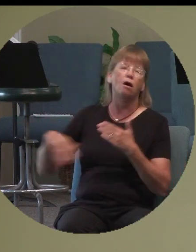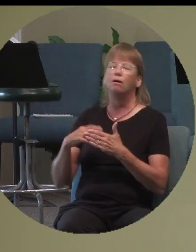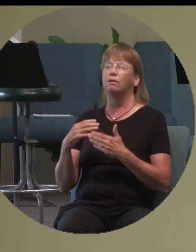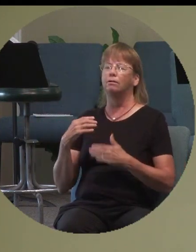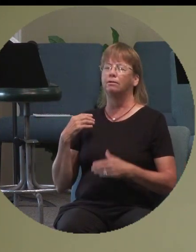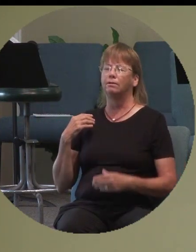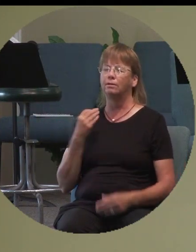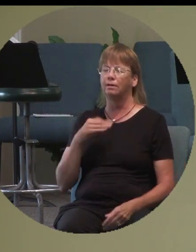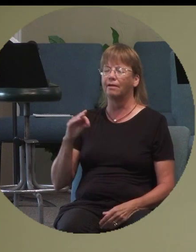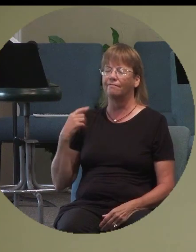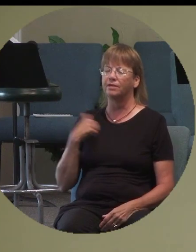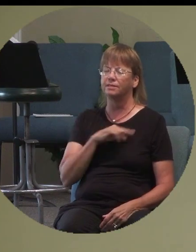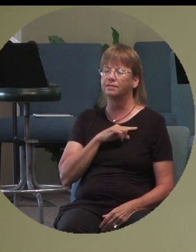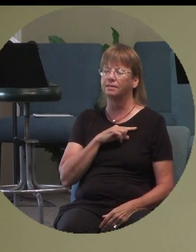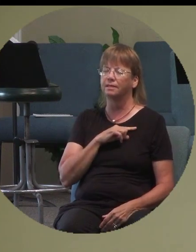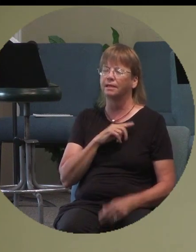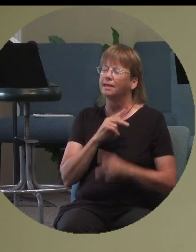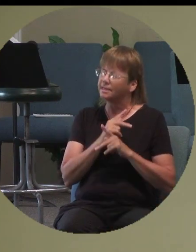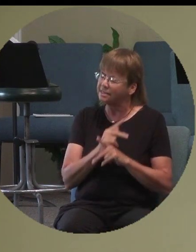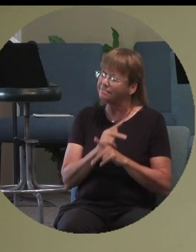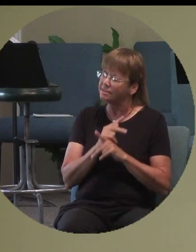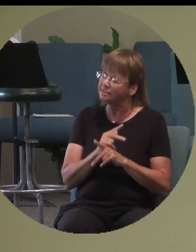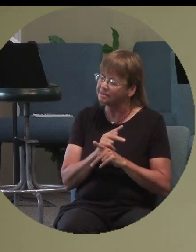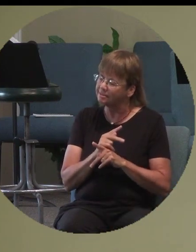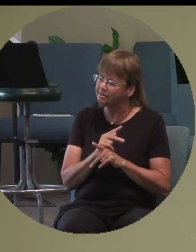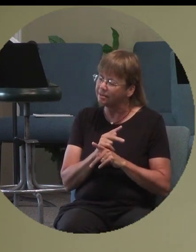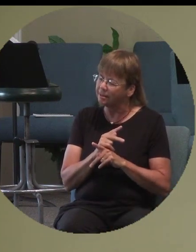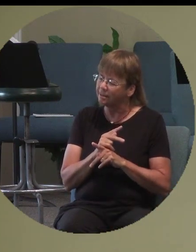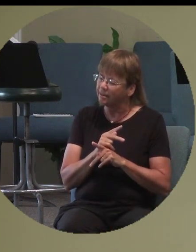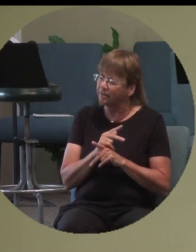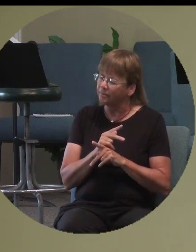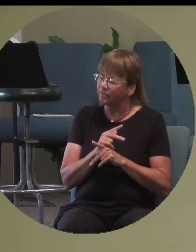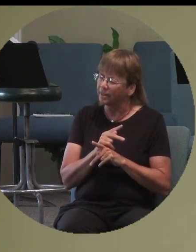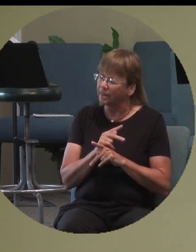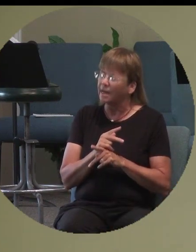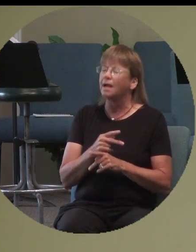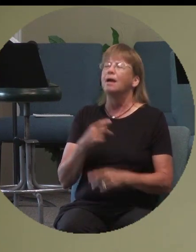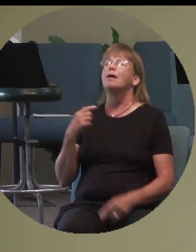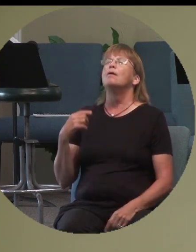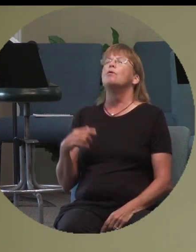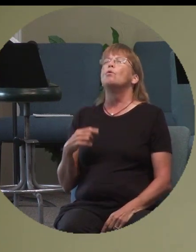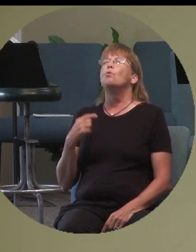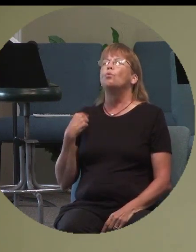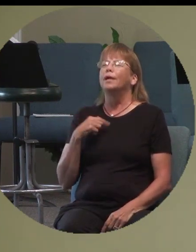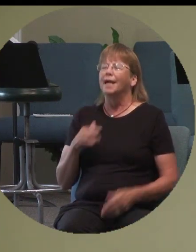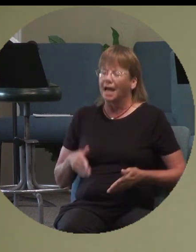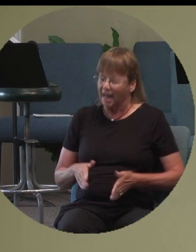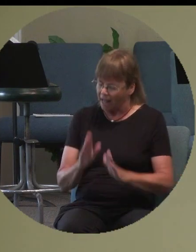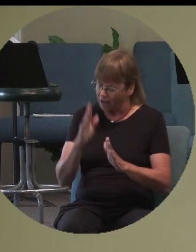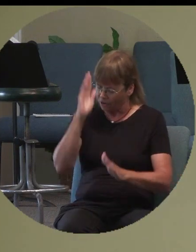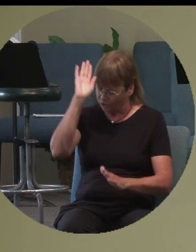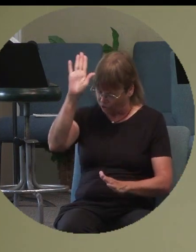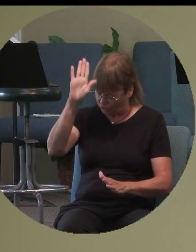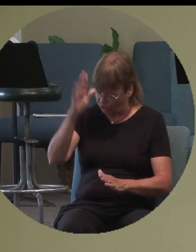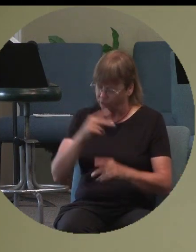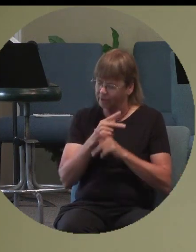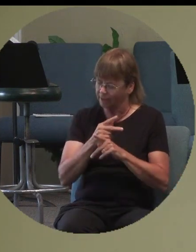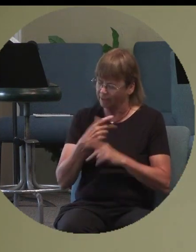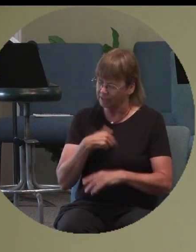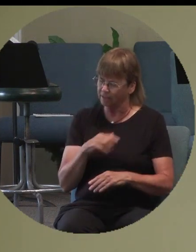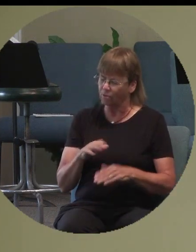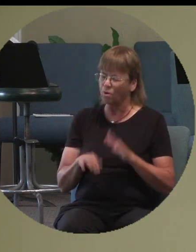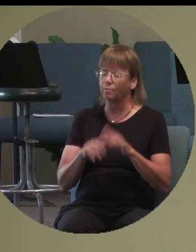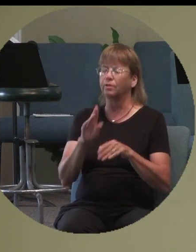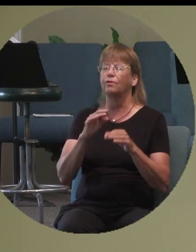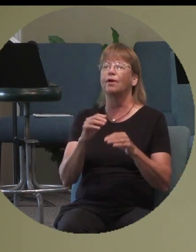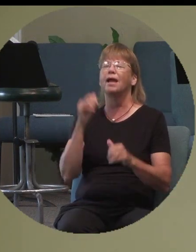May you keep us. May we allow you to keep us. And may we walk with you every day. In Jesus'